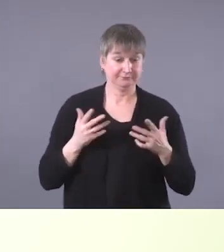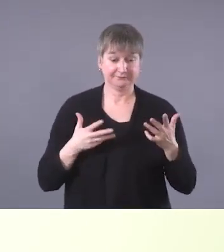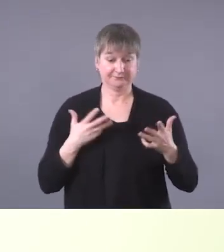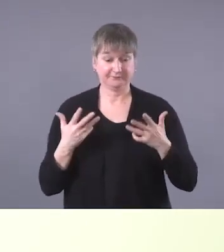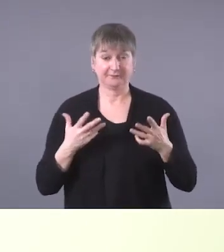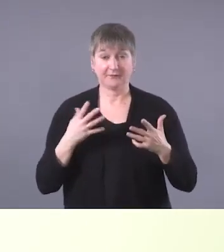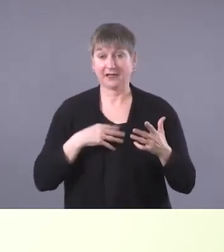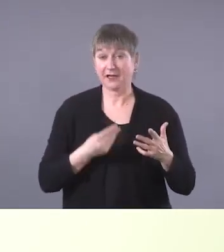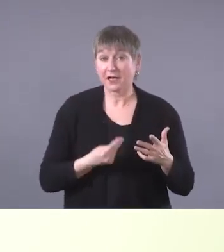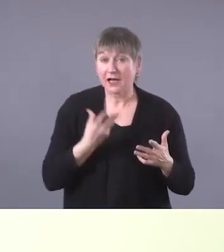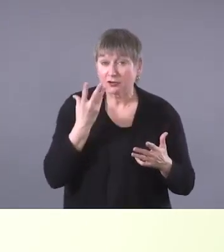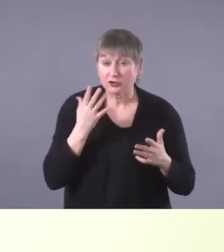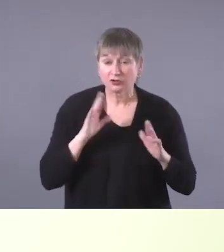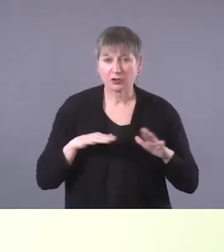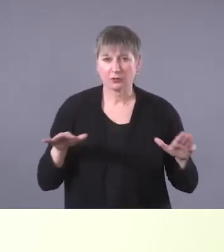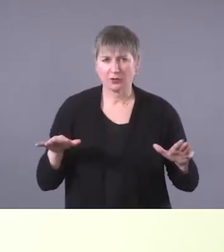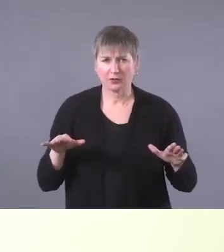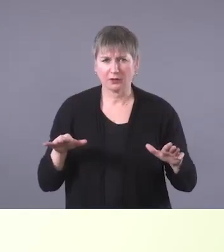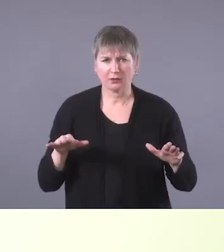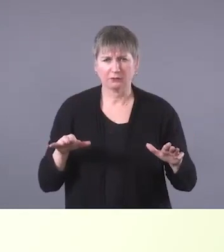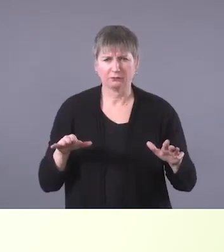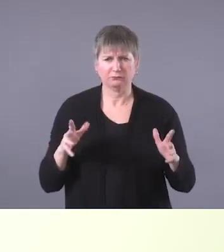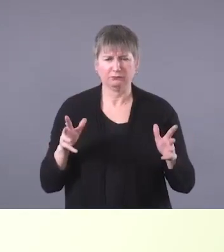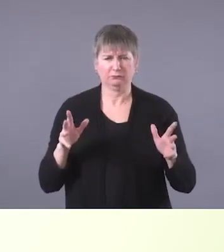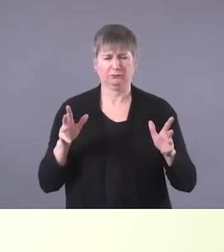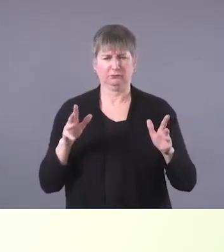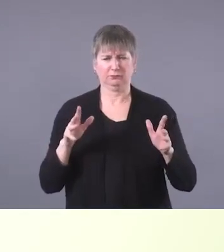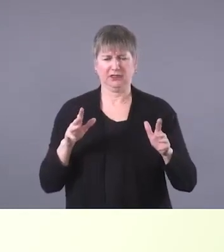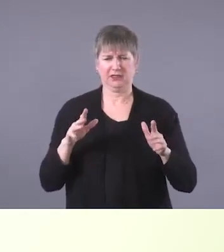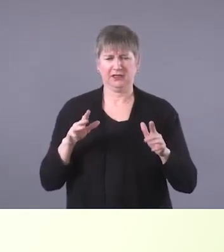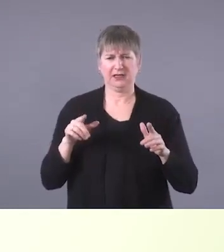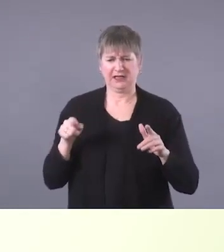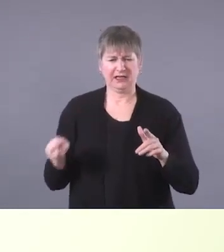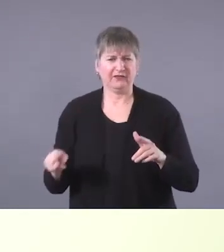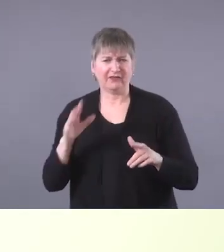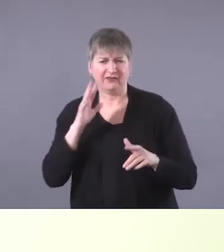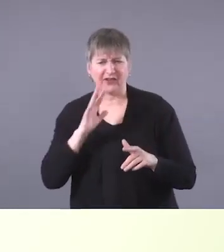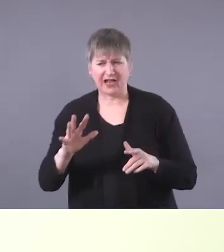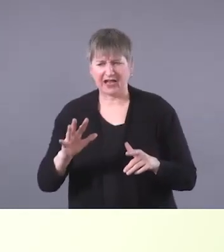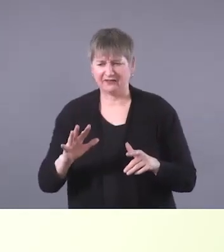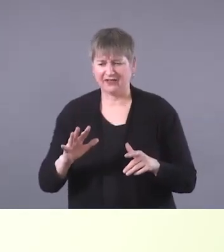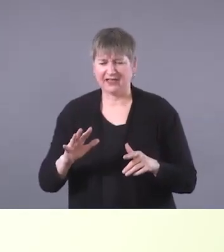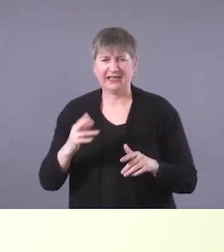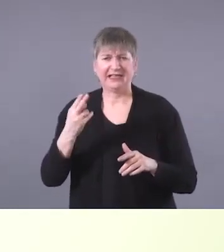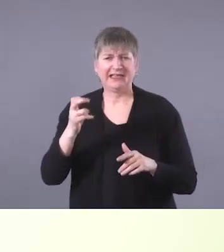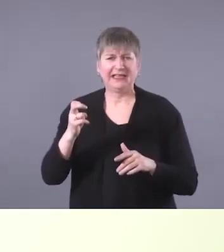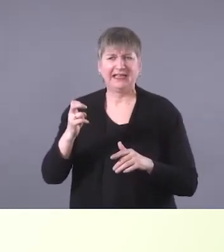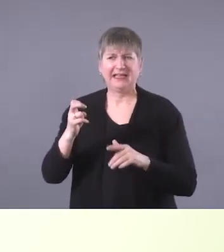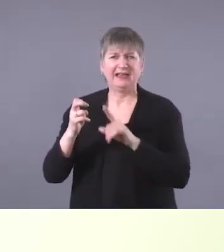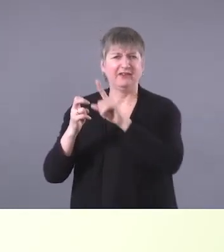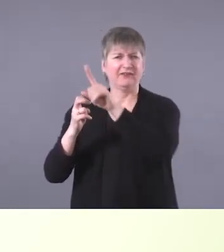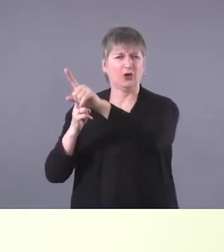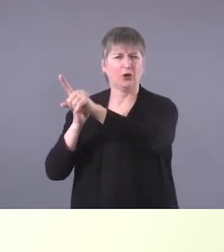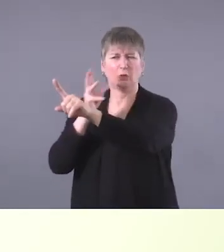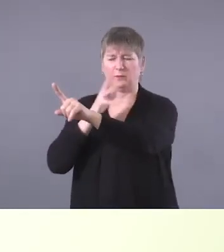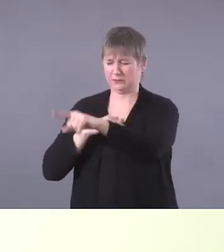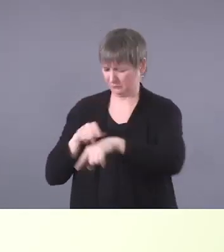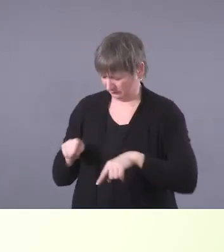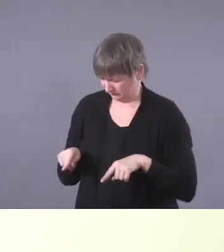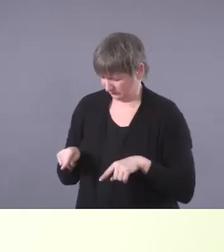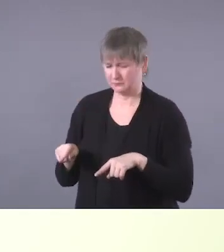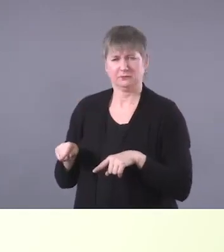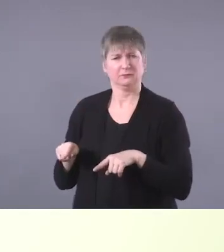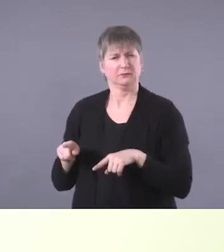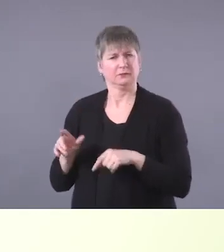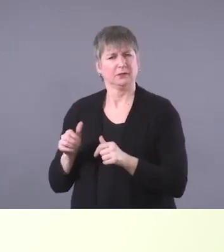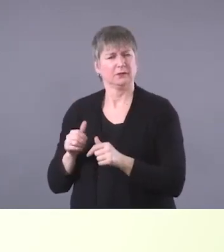Caucasian children that, uh, you know, if a, if a five-year-old is using he for she, we might think of that as a, uh,